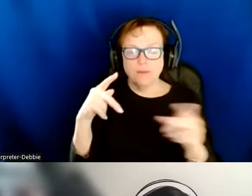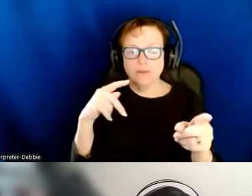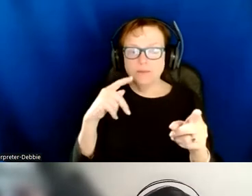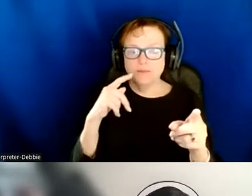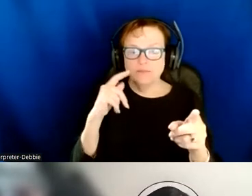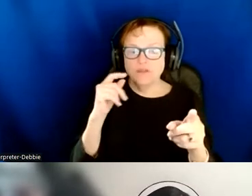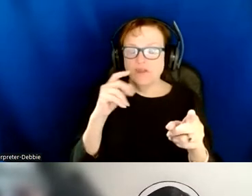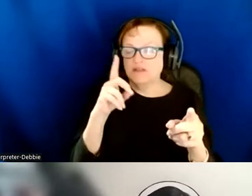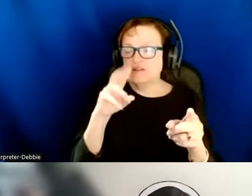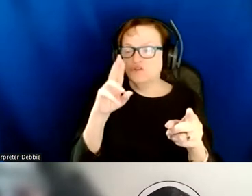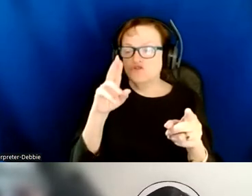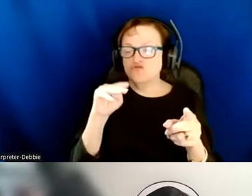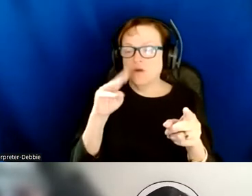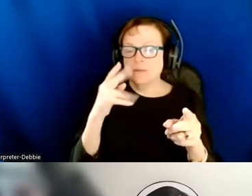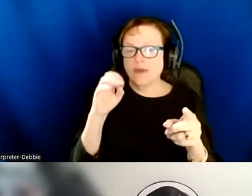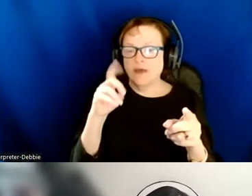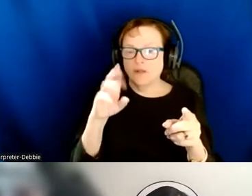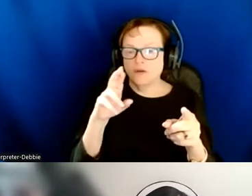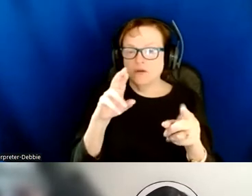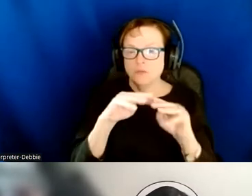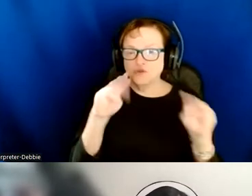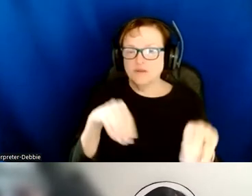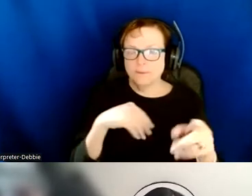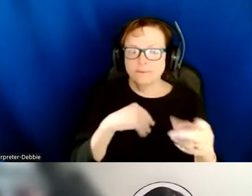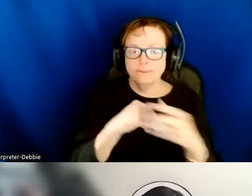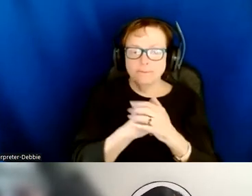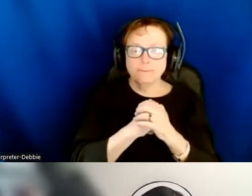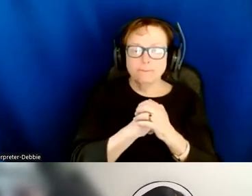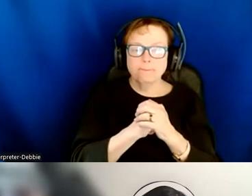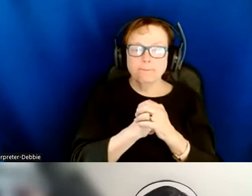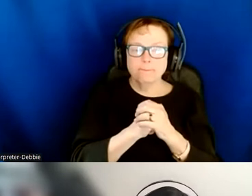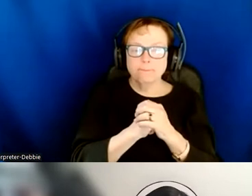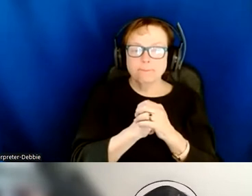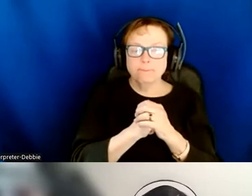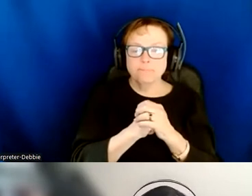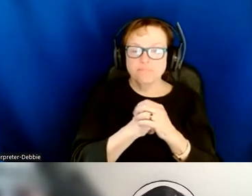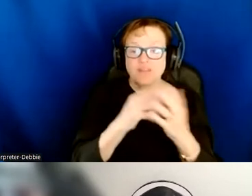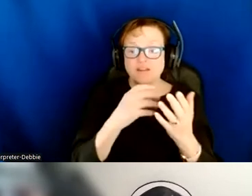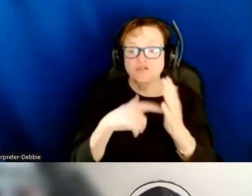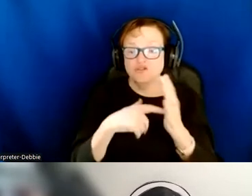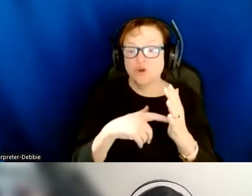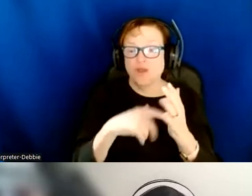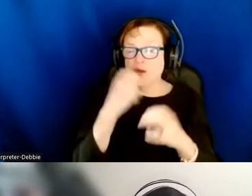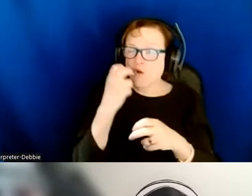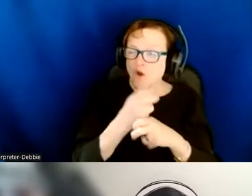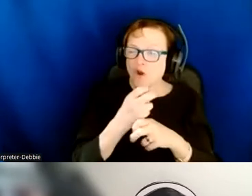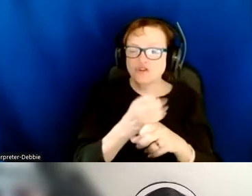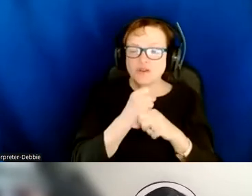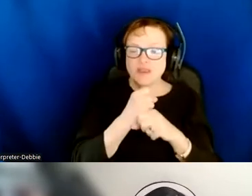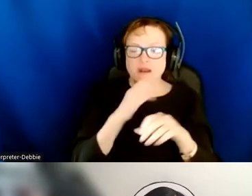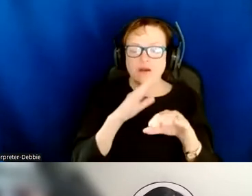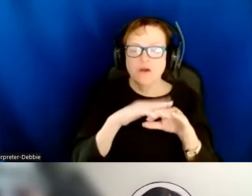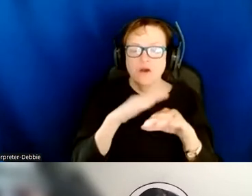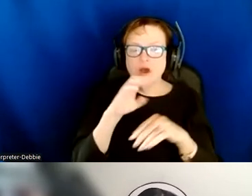drum heller um and uh we've often heard about uh how difficult it is to access information on an embedded map